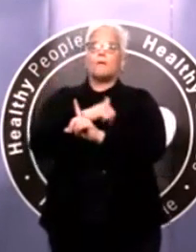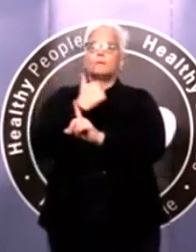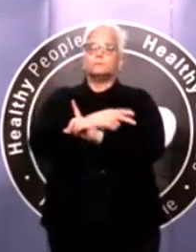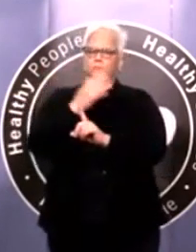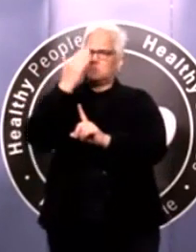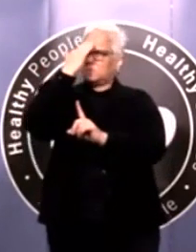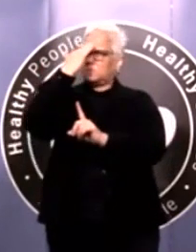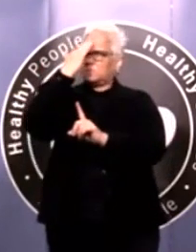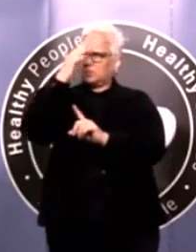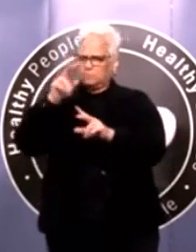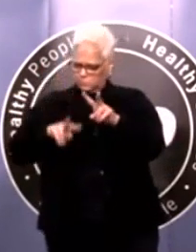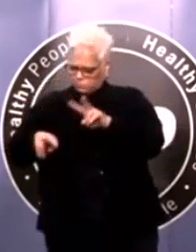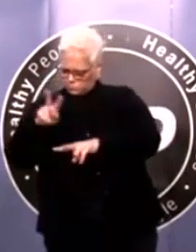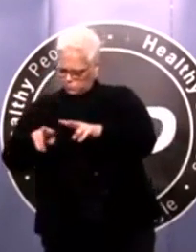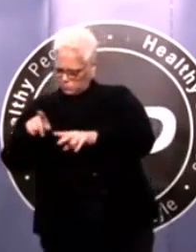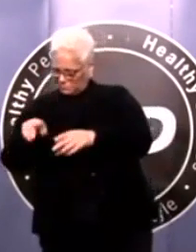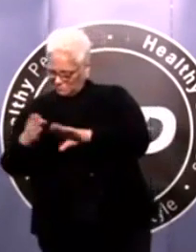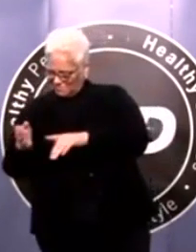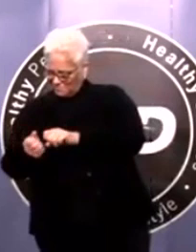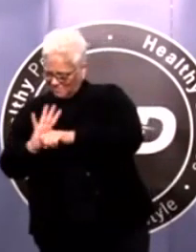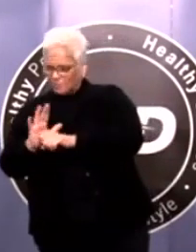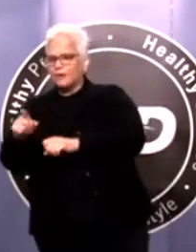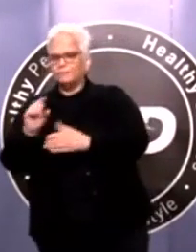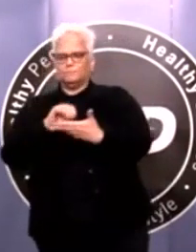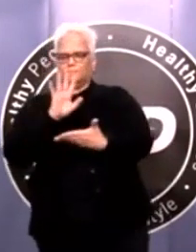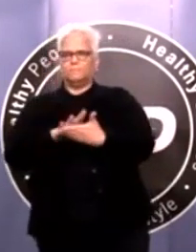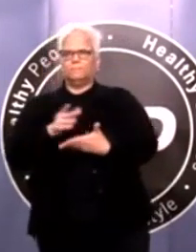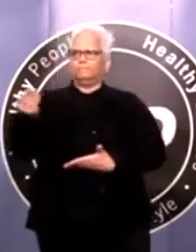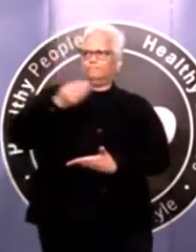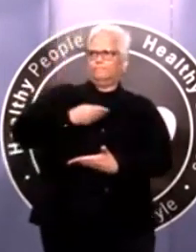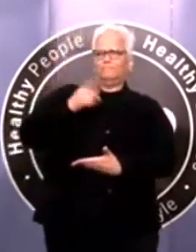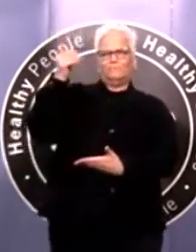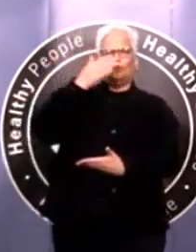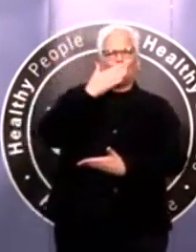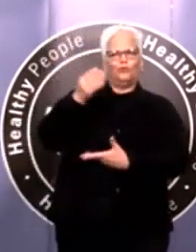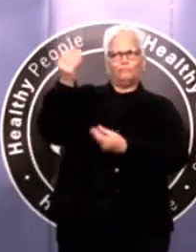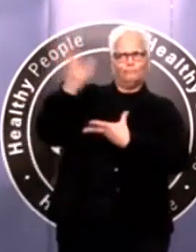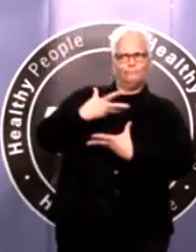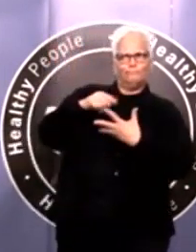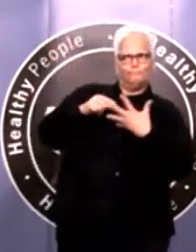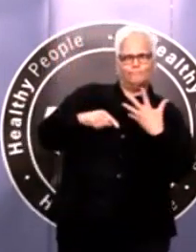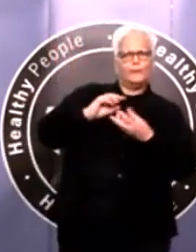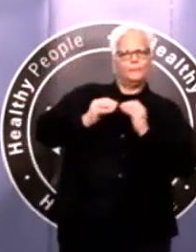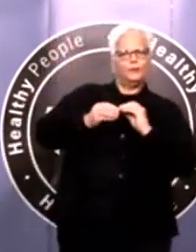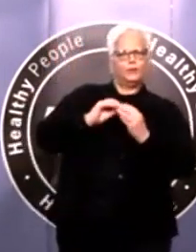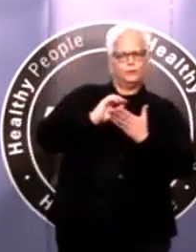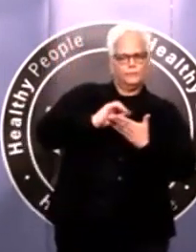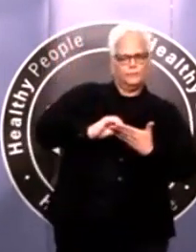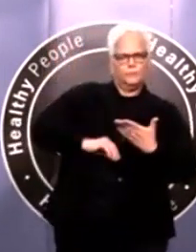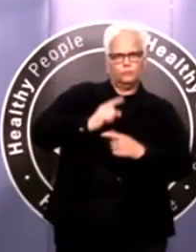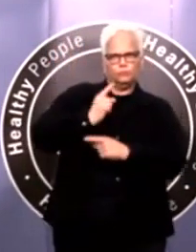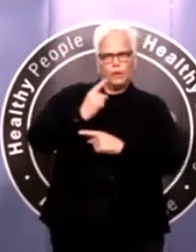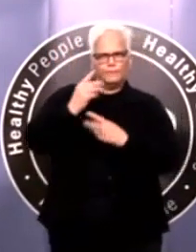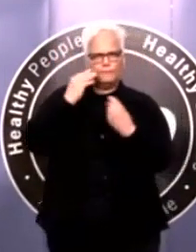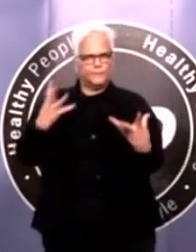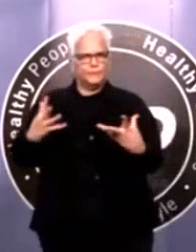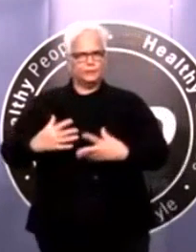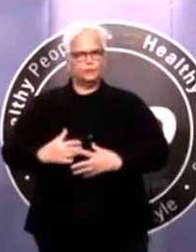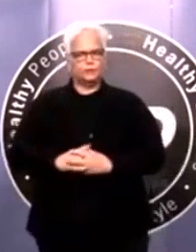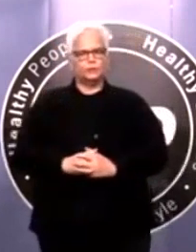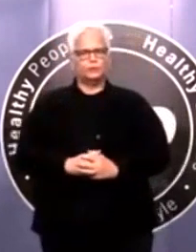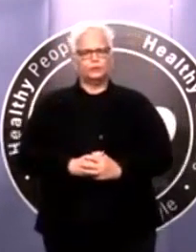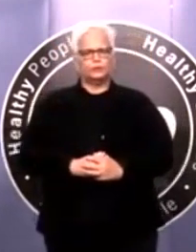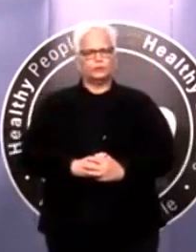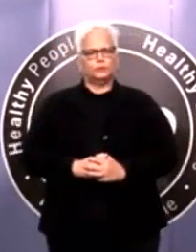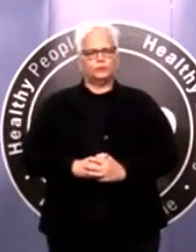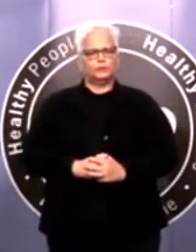capacity in our hospitals to deal with that and to treat them and treat them accordingly. So that's why it's important that we not